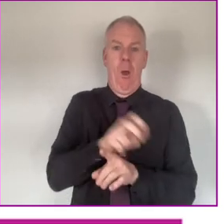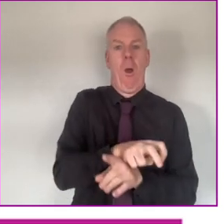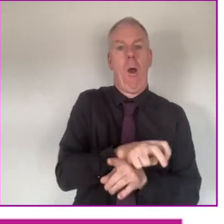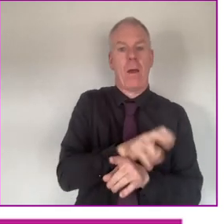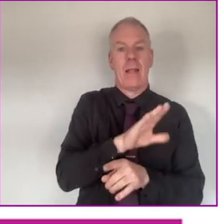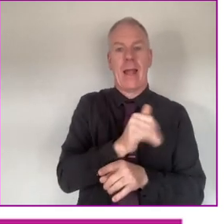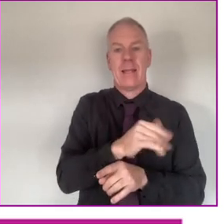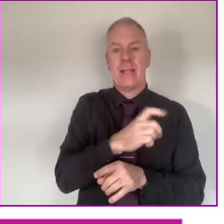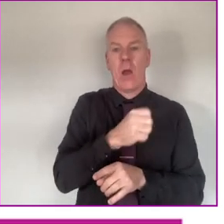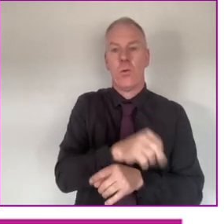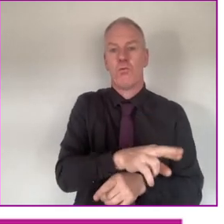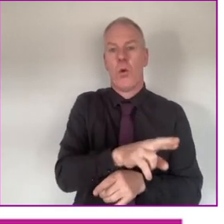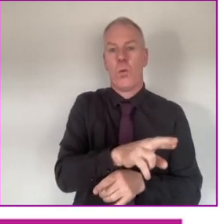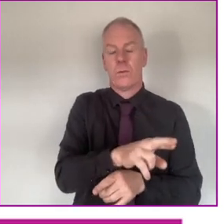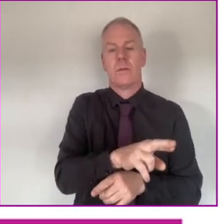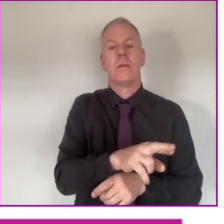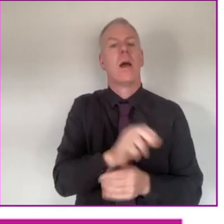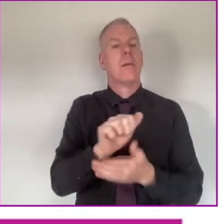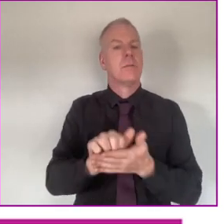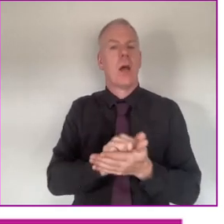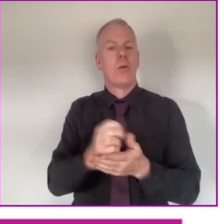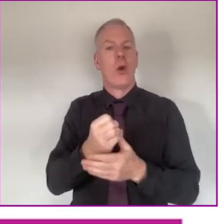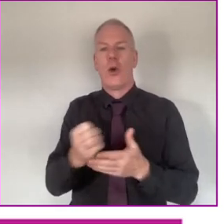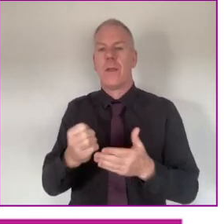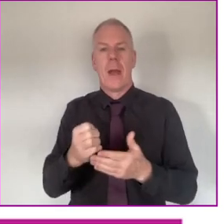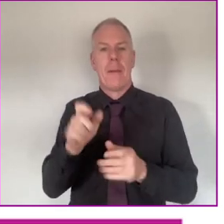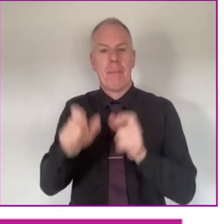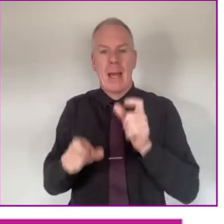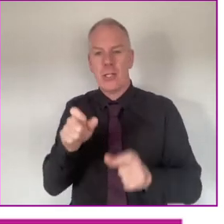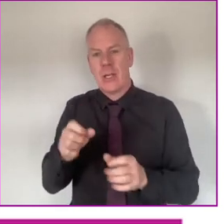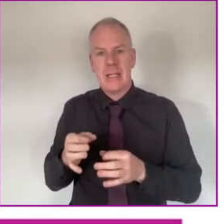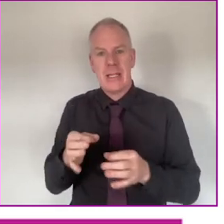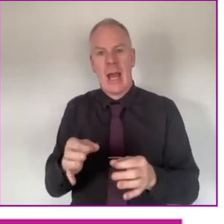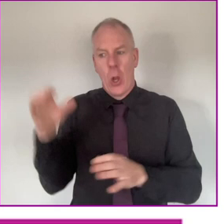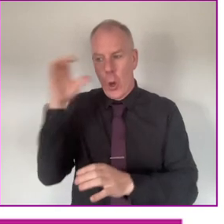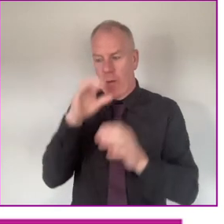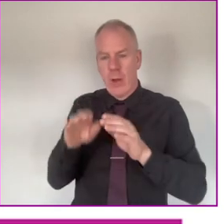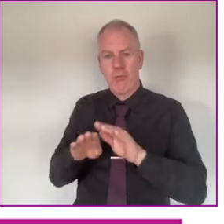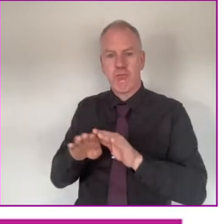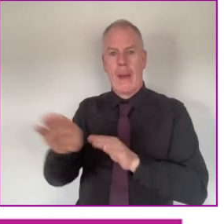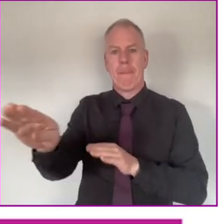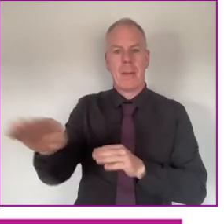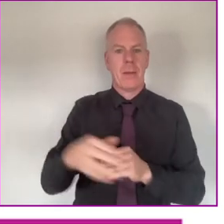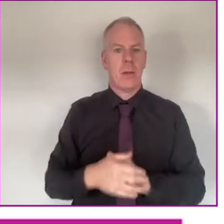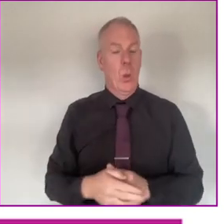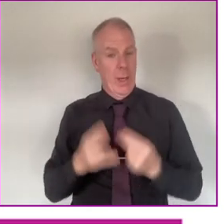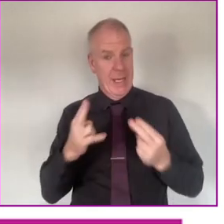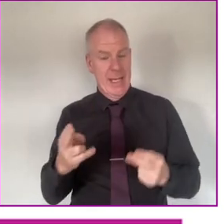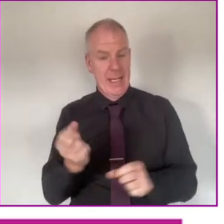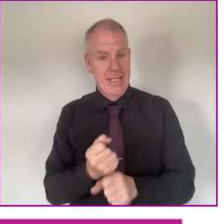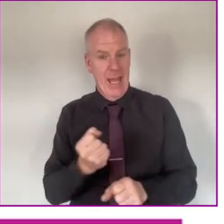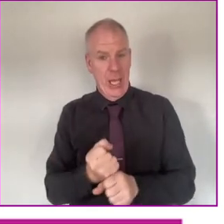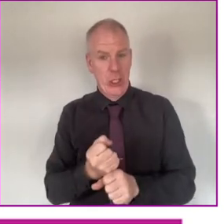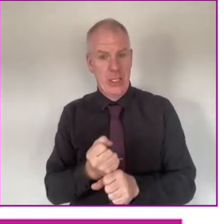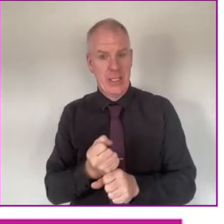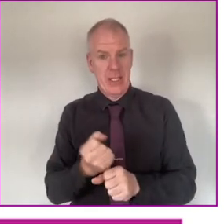on the dark this evening at Lansdowne. Apologies to other passengers delayed while we looked for the ramp. We need stations staffed properly for